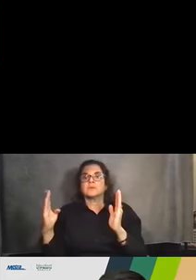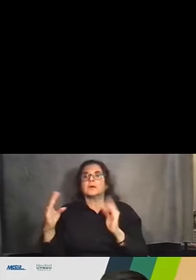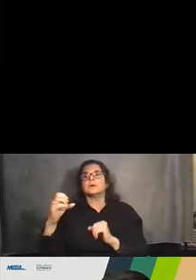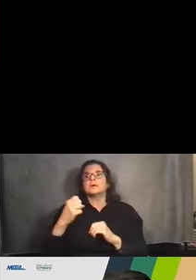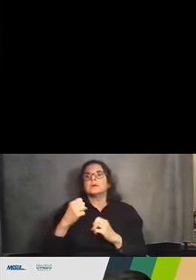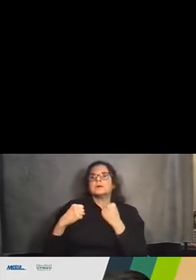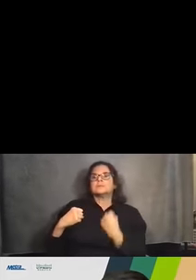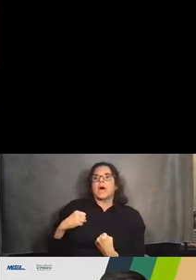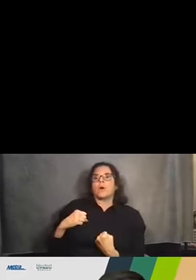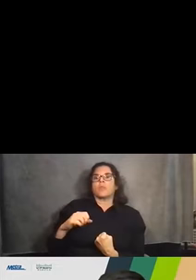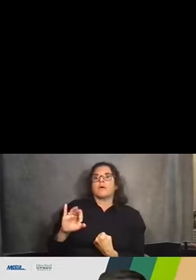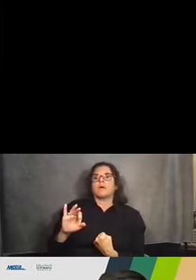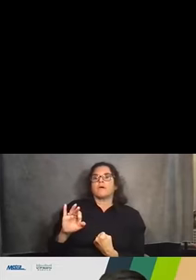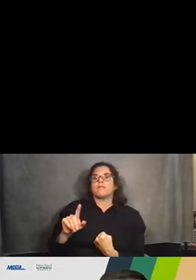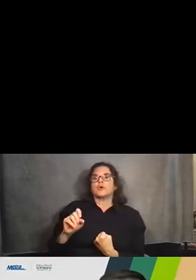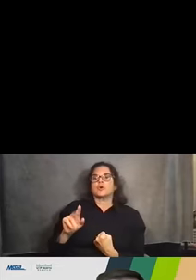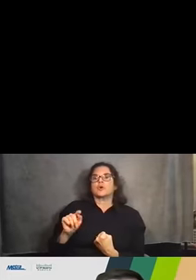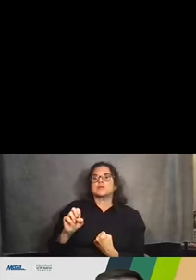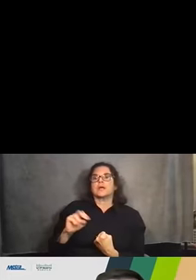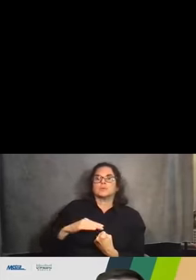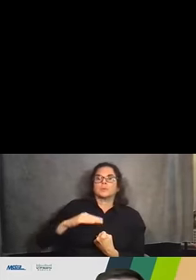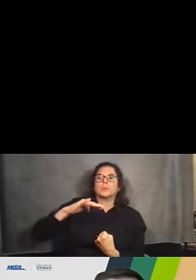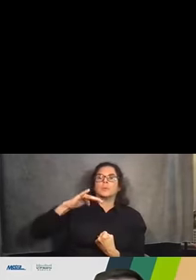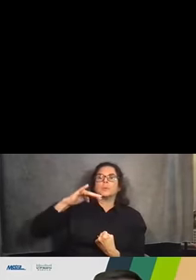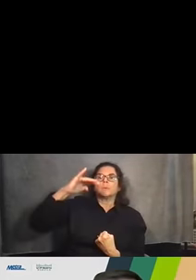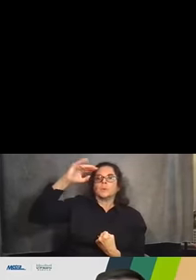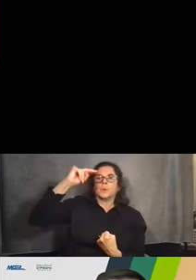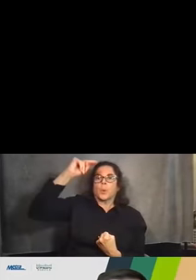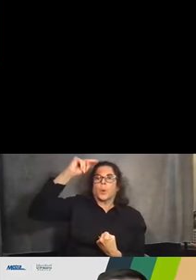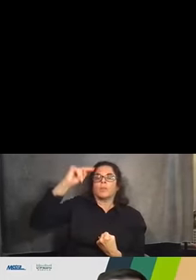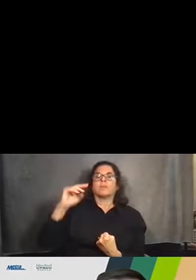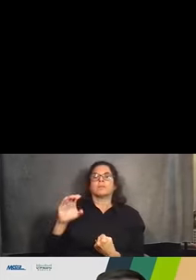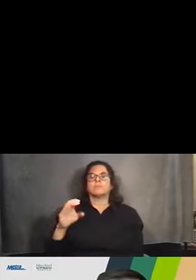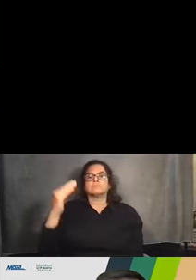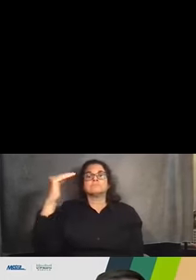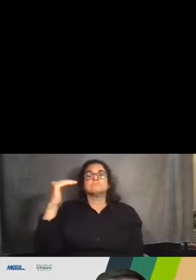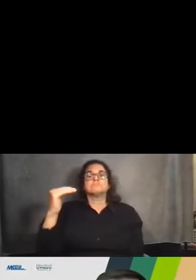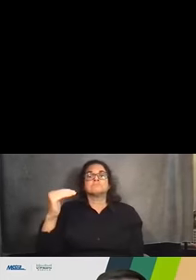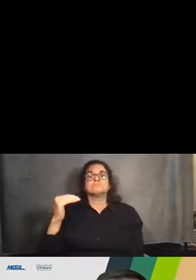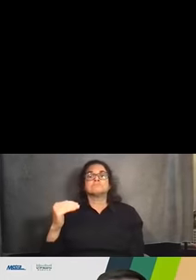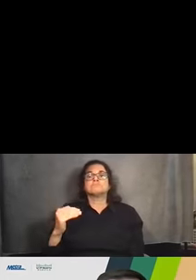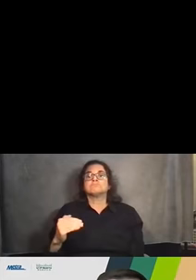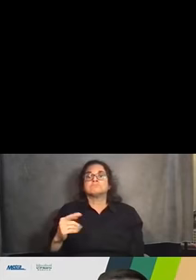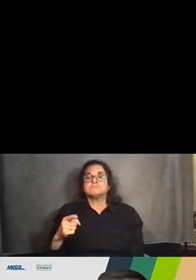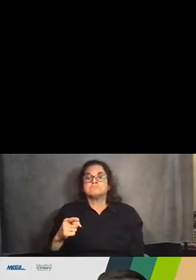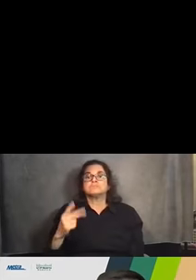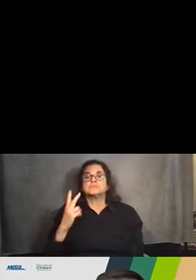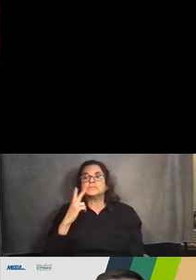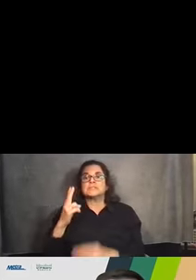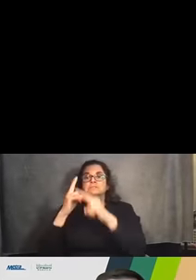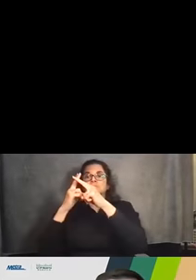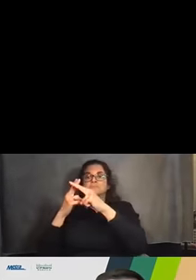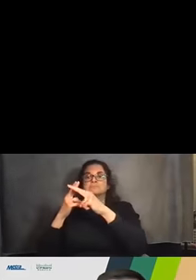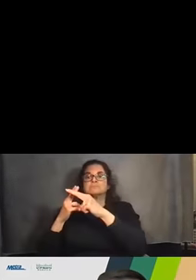Fullerton. There's also the Clybourne Avenue, Wrightwood Avenue, Diversity Parkway, Wellington Avenue, Berry Avenue,